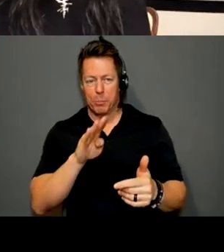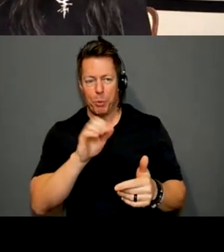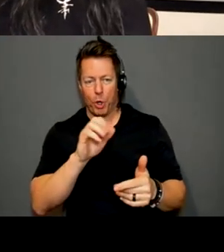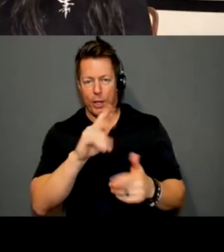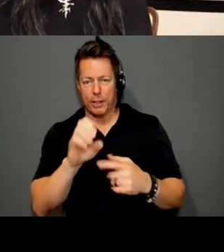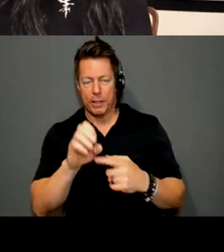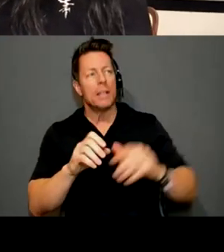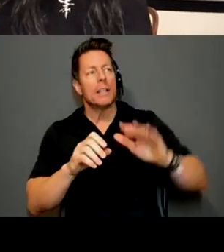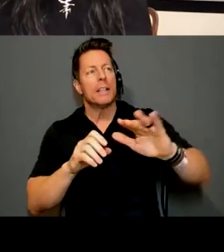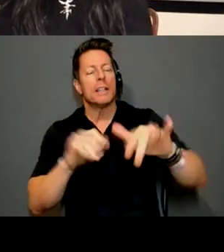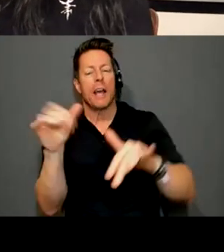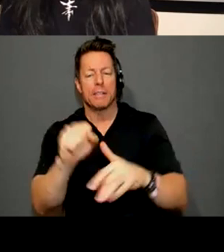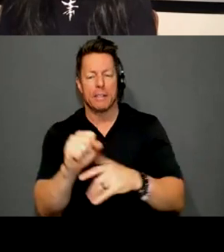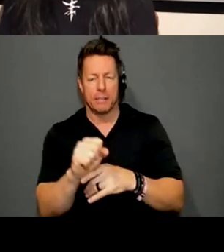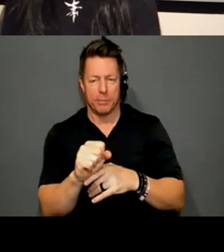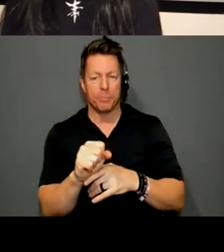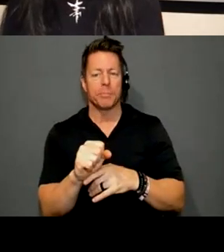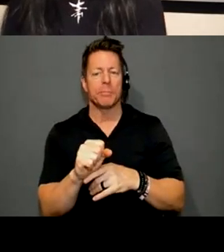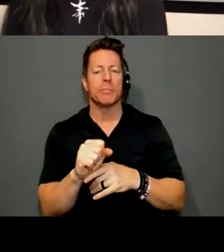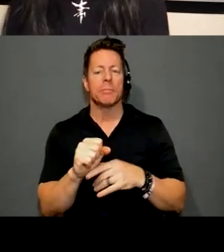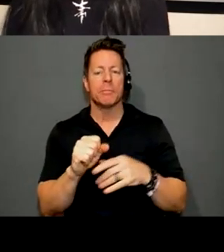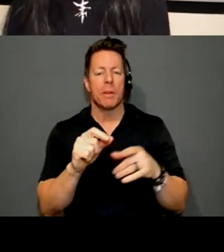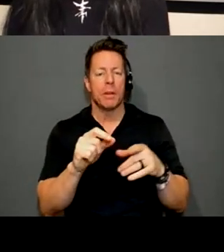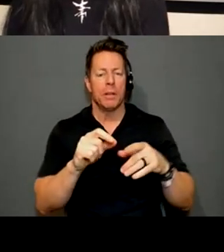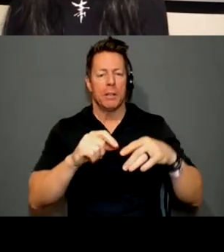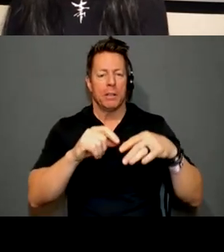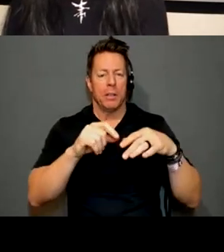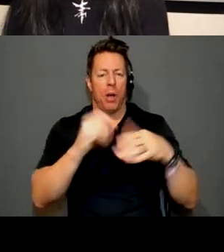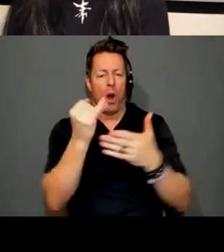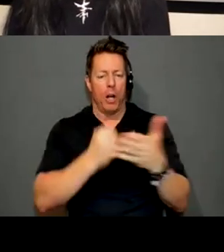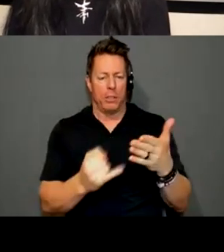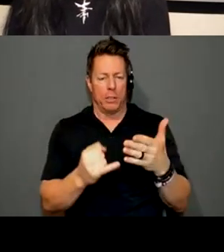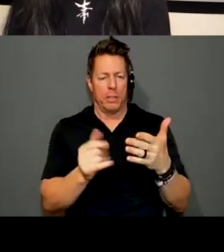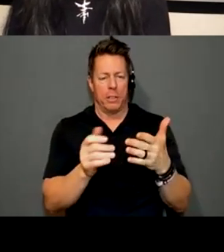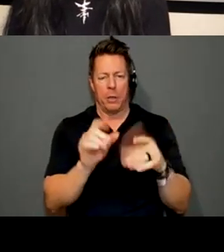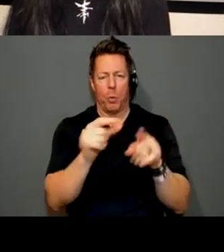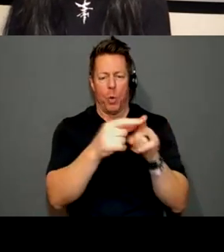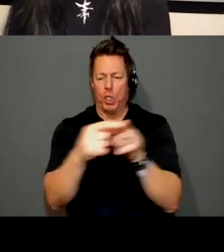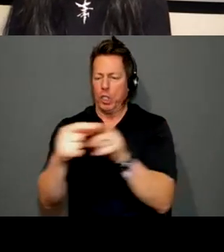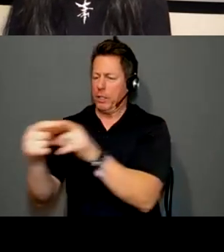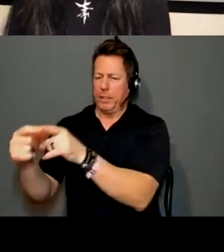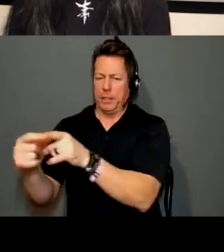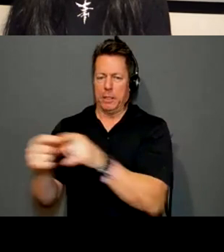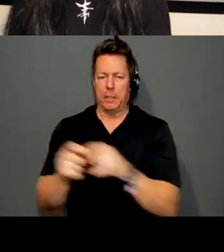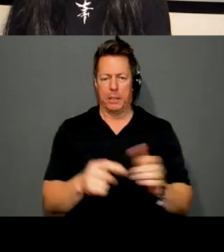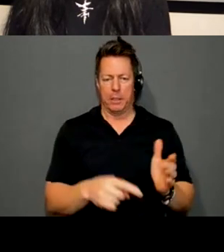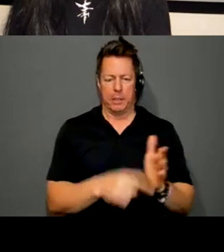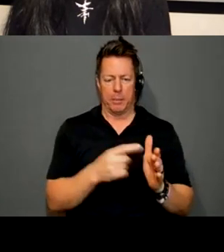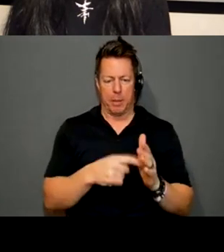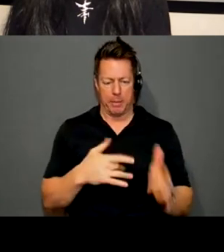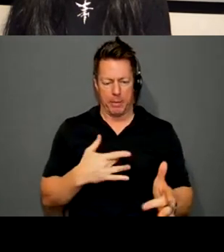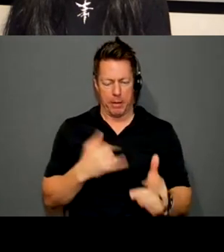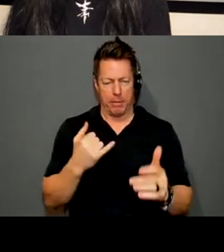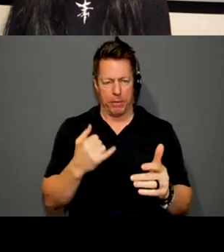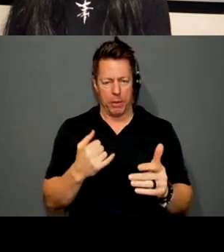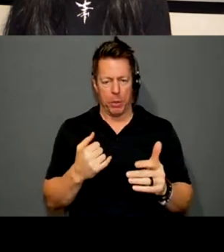words on the artwork or words used to explain the artwork. It kind of sometimes feels like if you give away